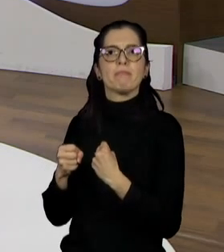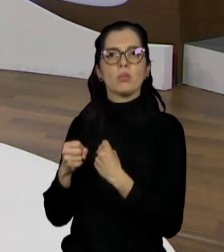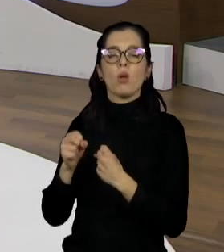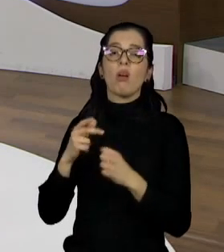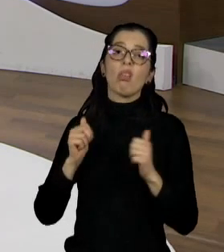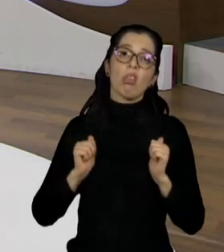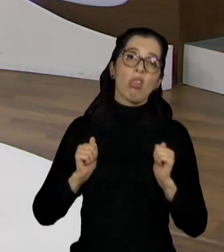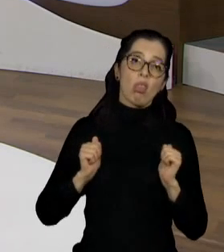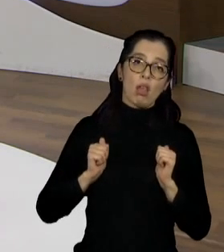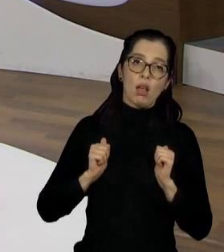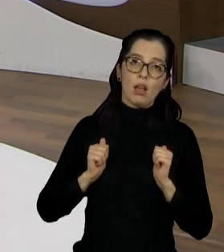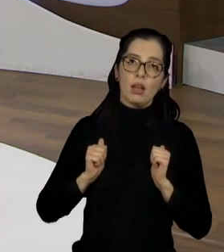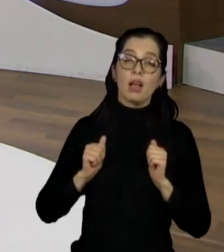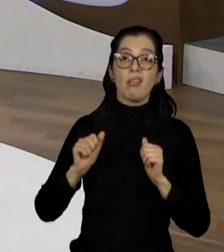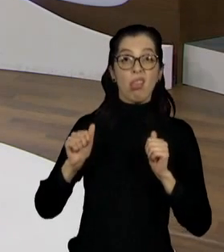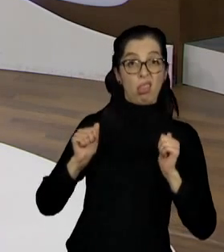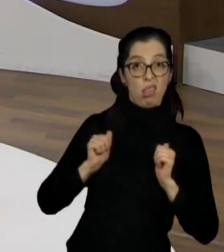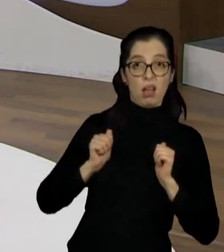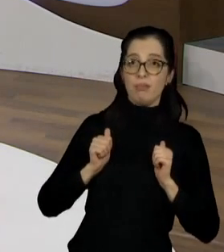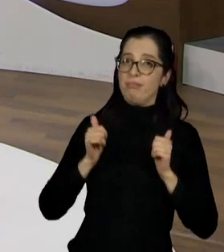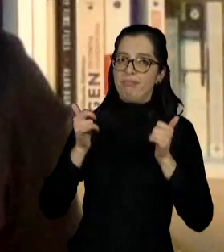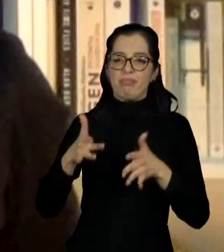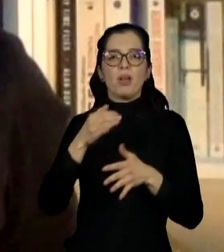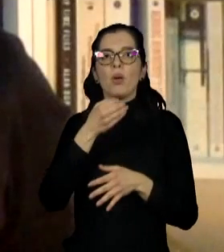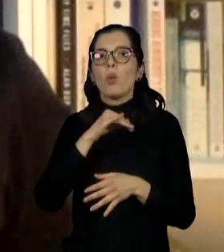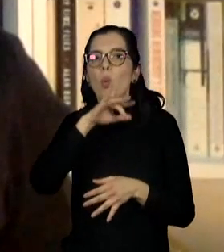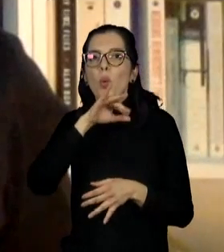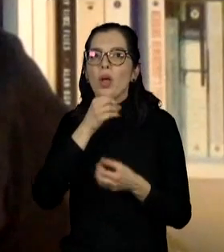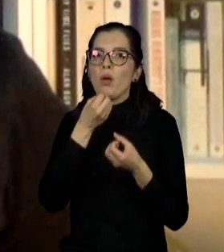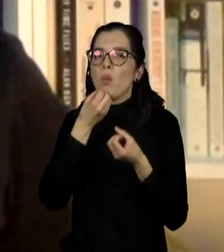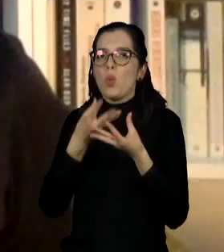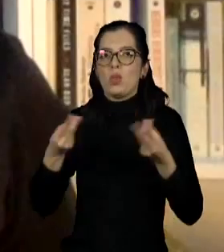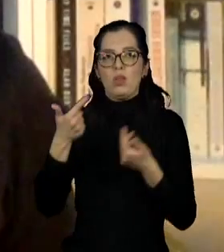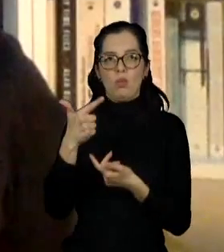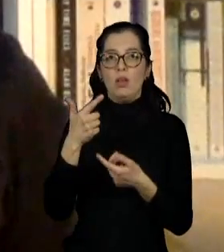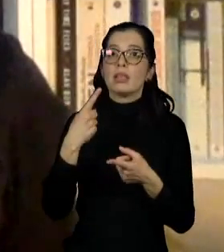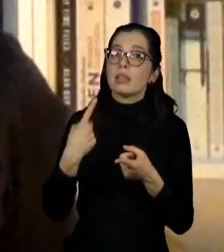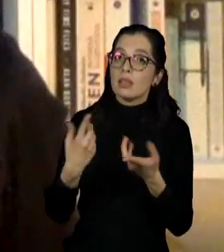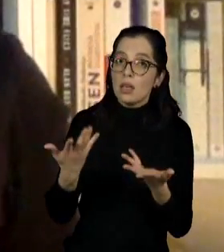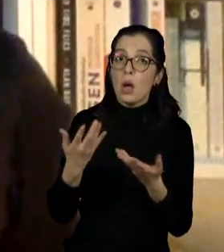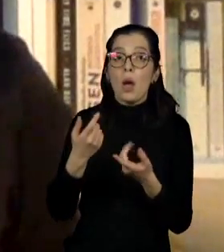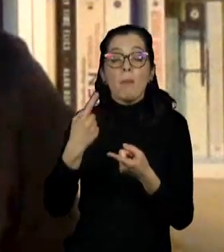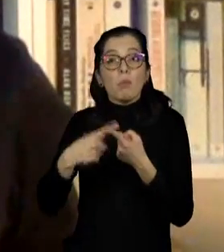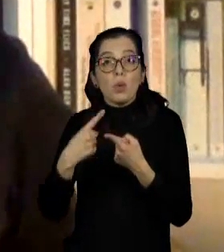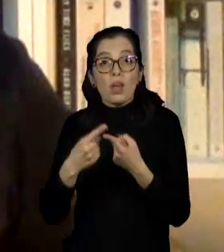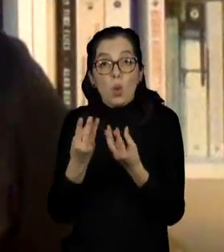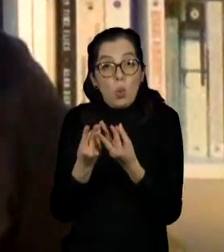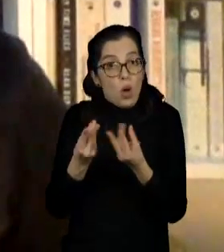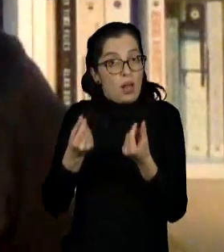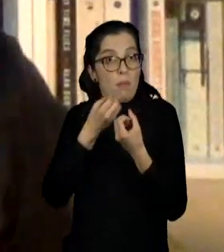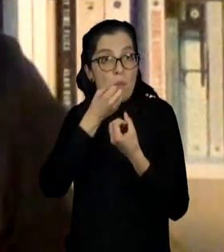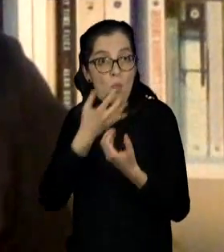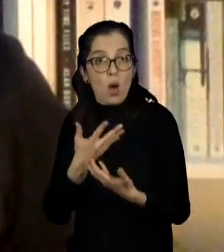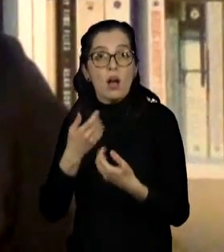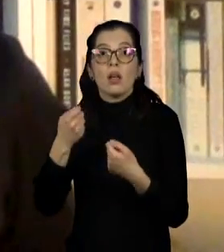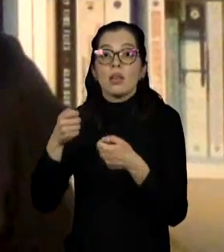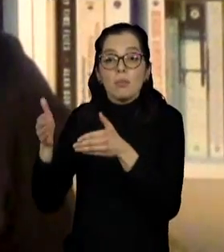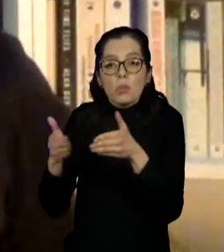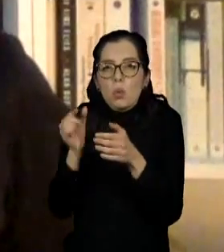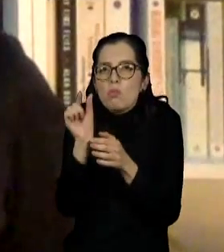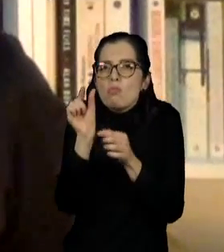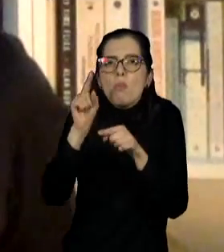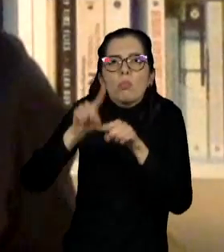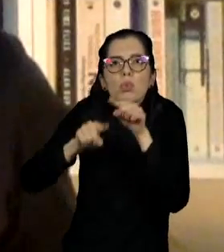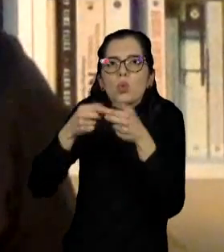is a compromise in efficiency because you know it's much more efficient of course to produce just one part in one place